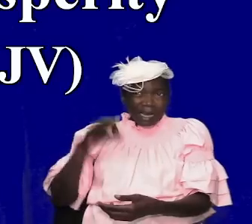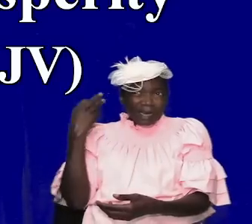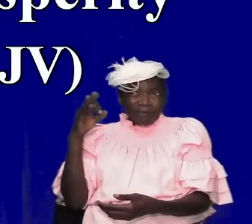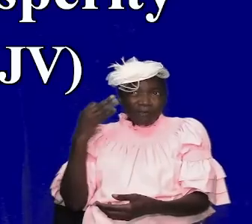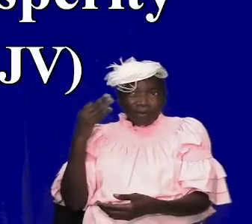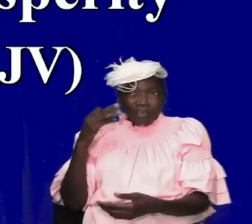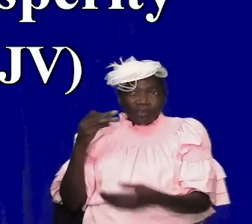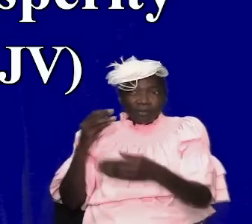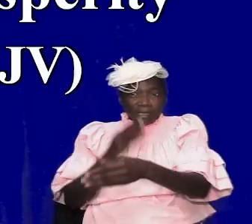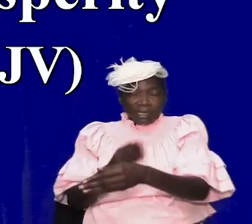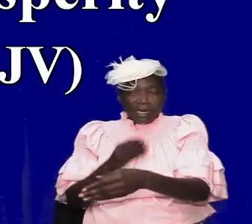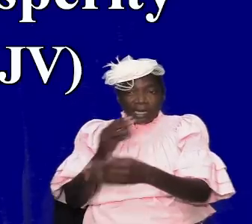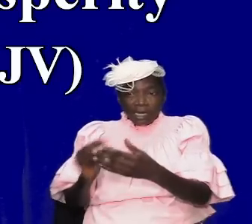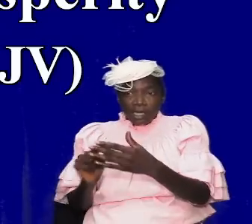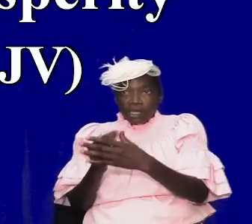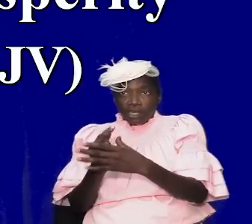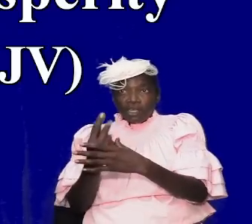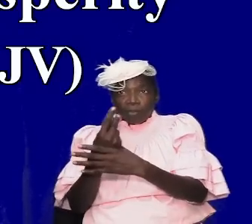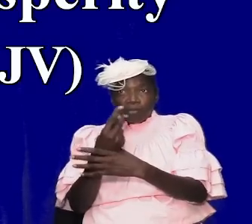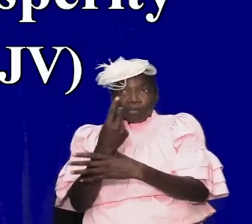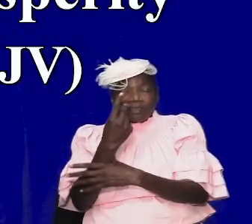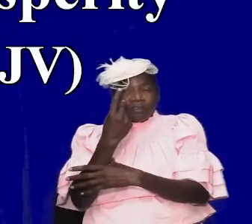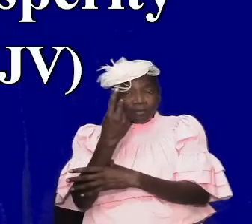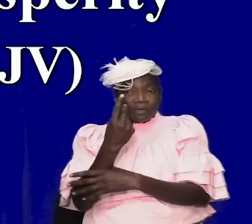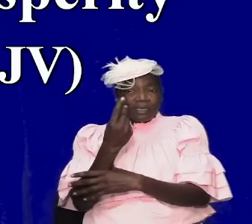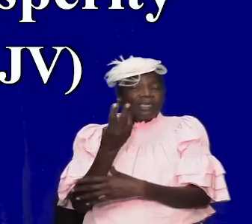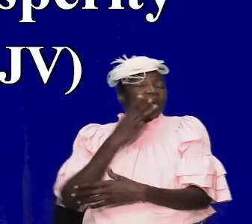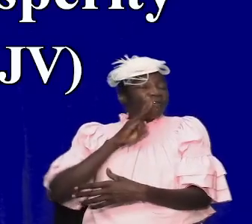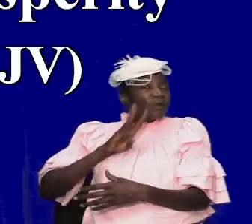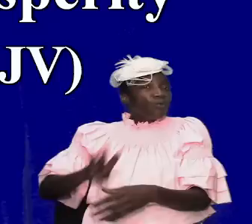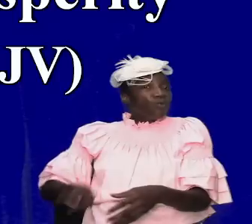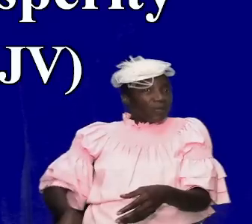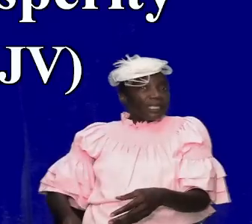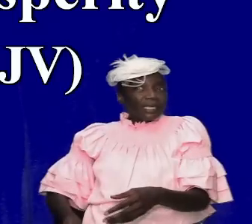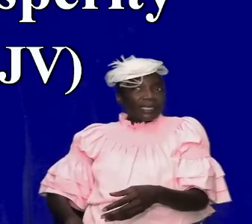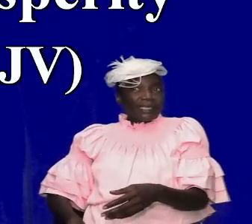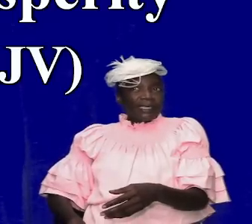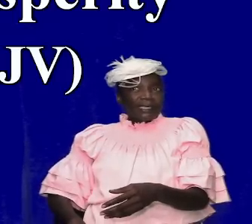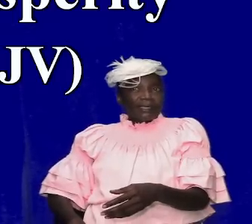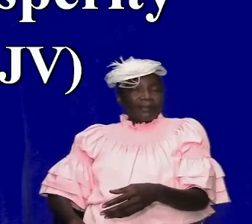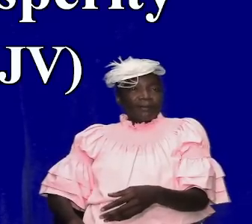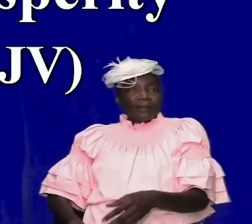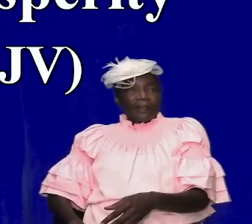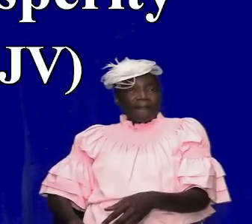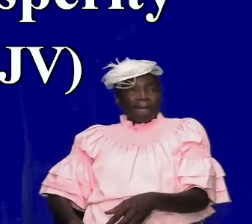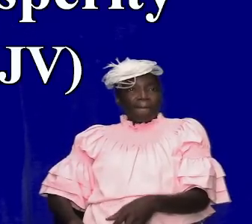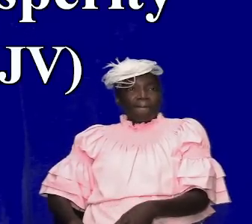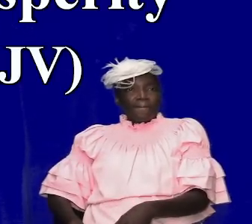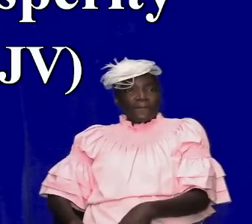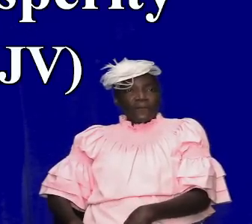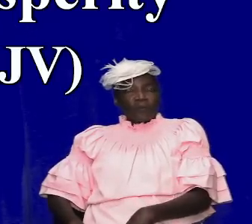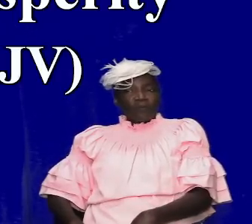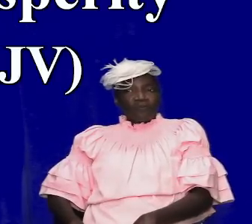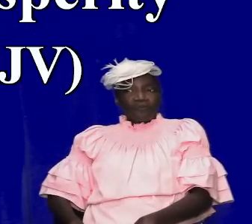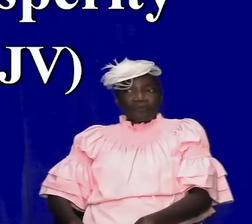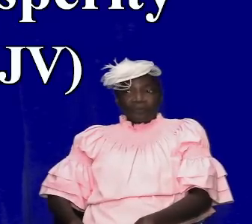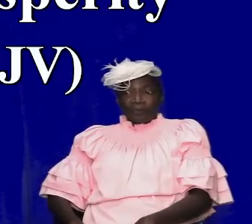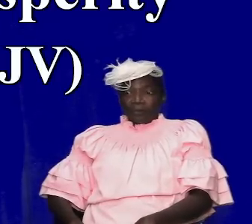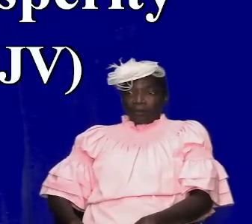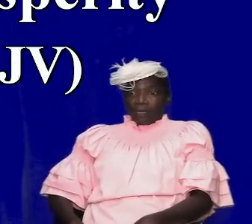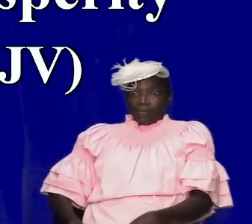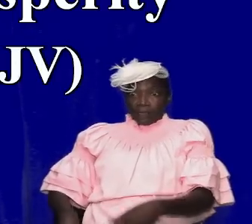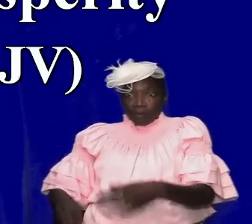the wicked yes and this is what i'm saying it troubled him we go to 12 to 14 it troubled him that they were